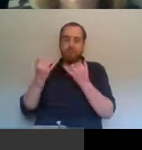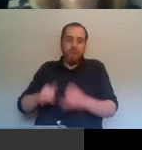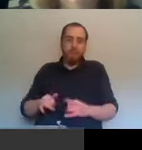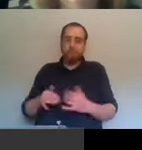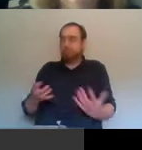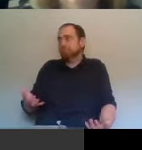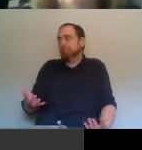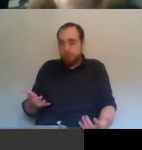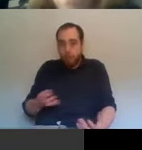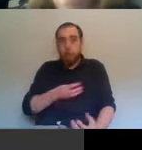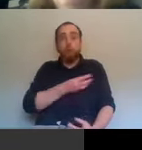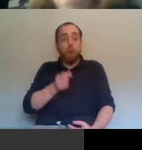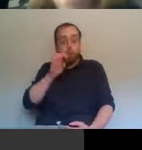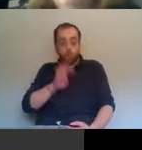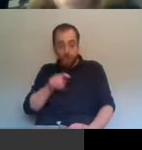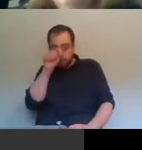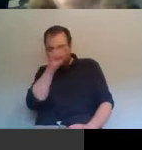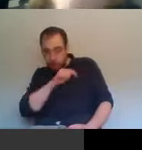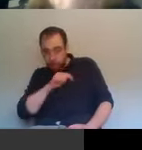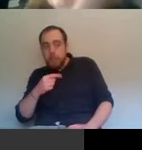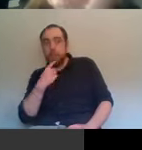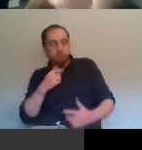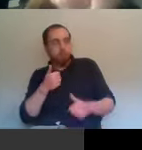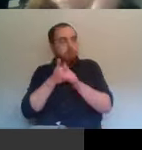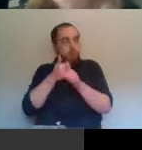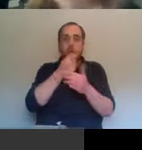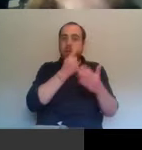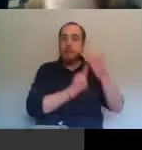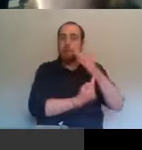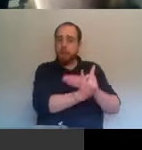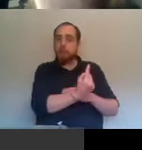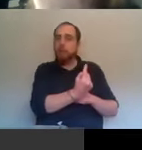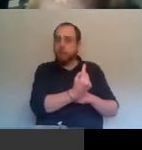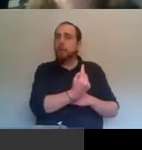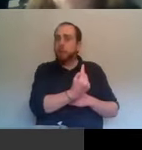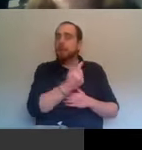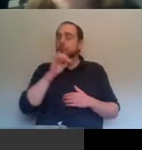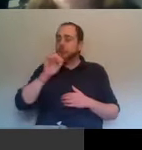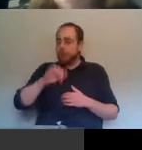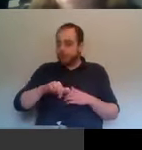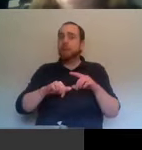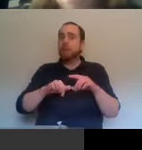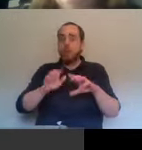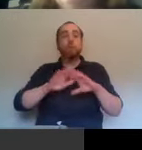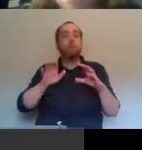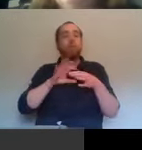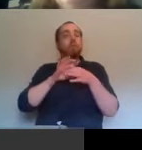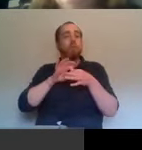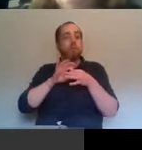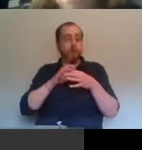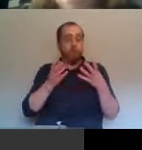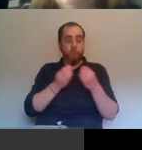indicated an increase in support for independence there. So there's a, it's not just the relationship of